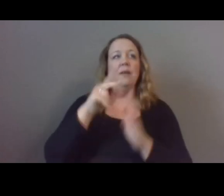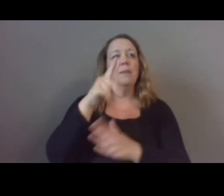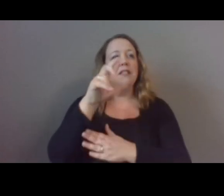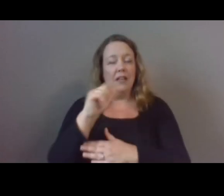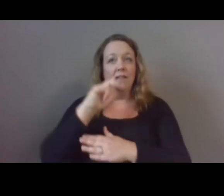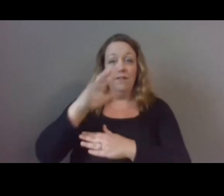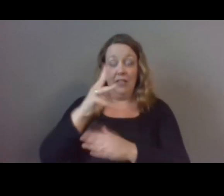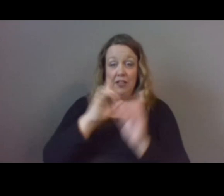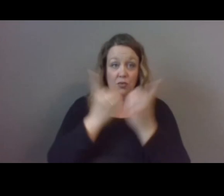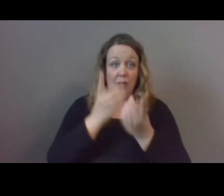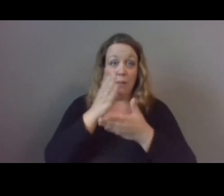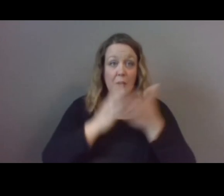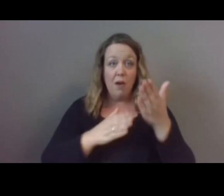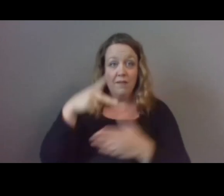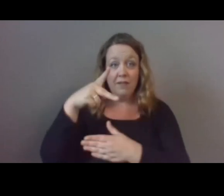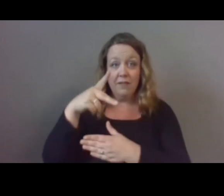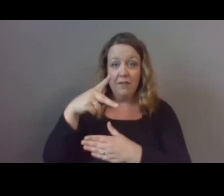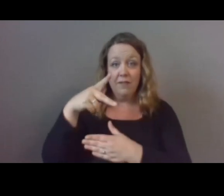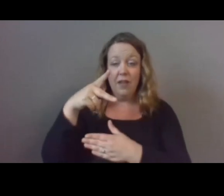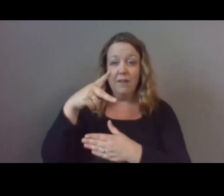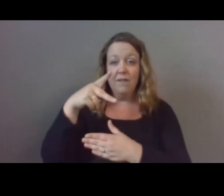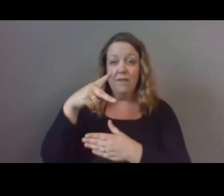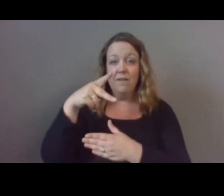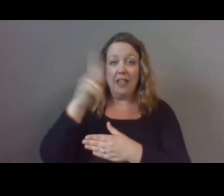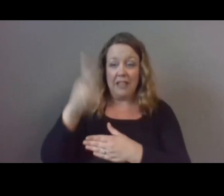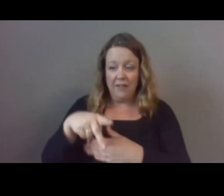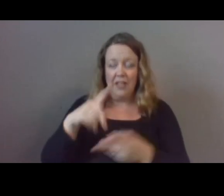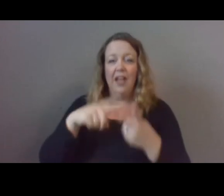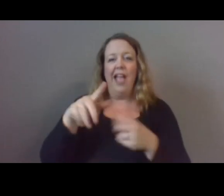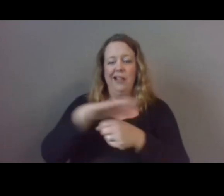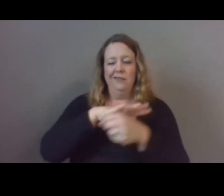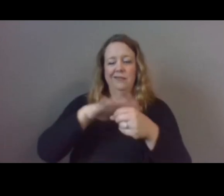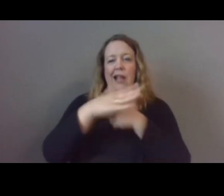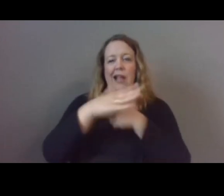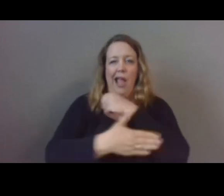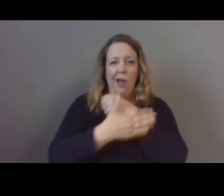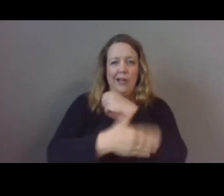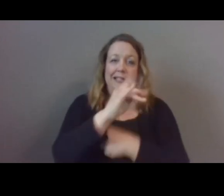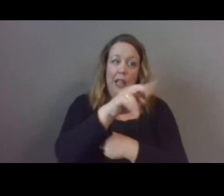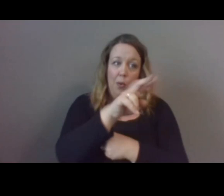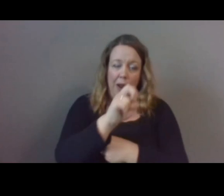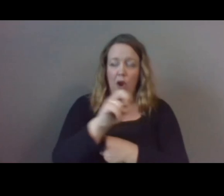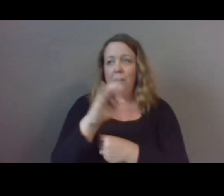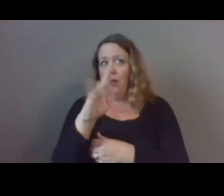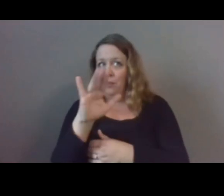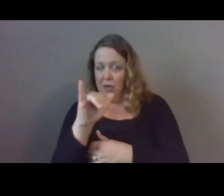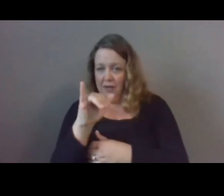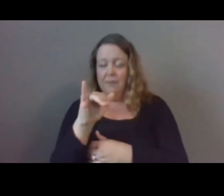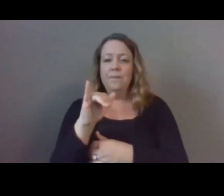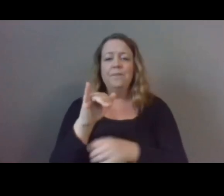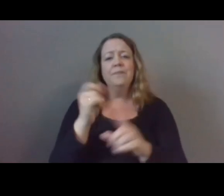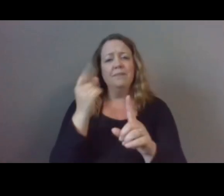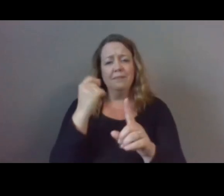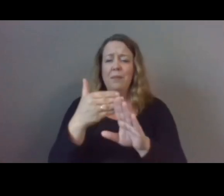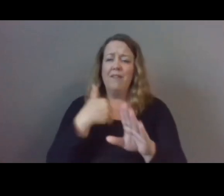part of Philadelphia, as well as suburban counties, Delaware and Montgomery County. Look, even before the